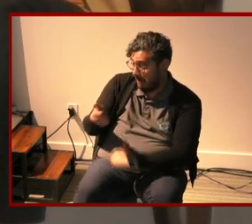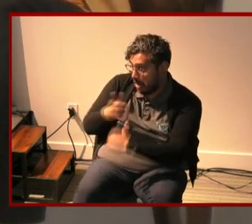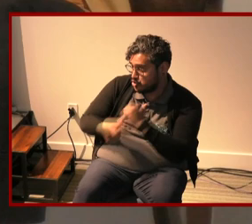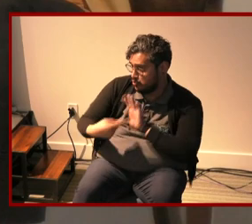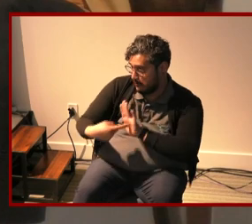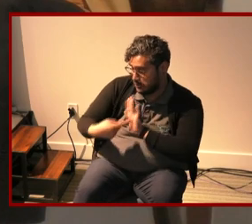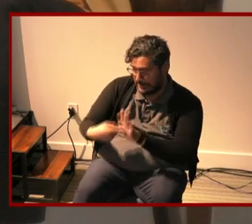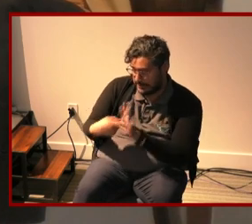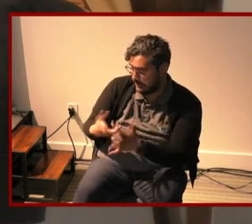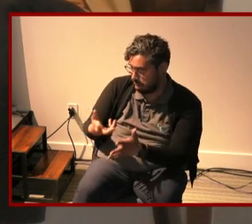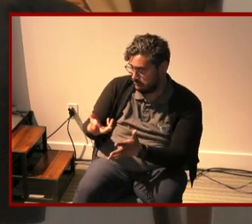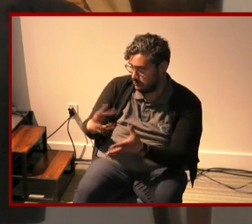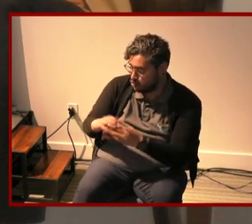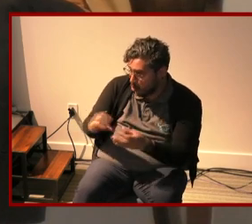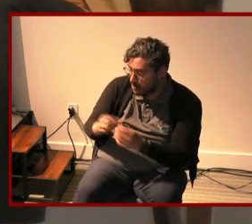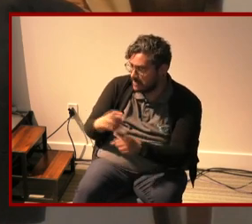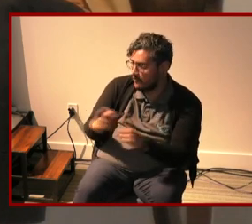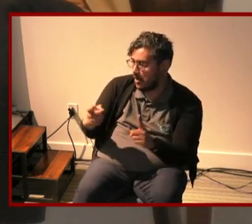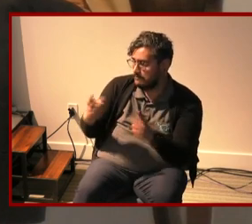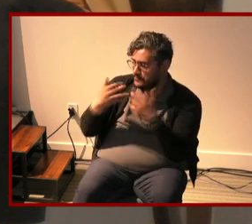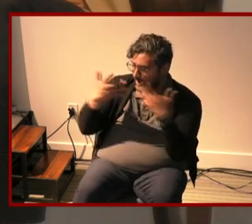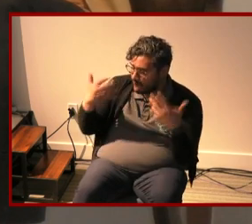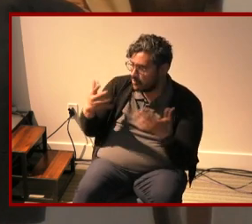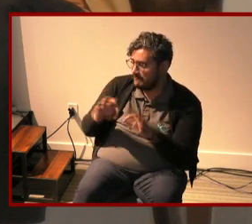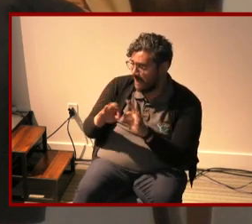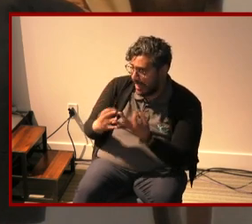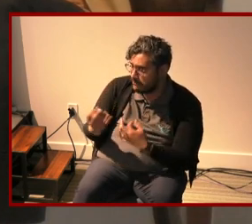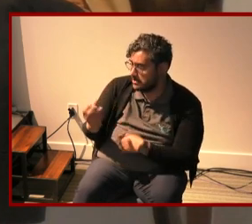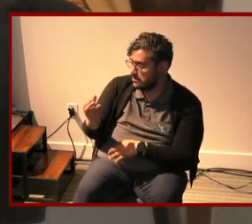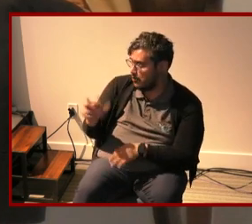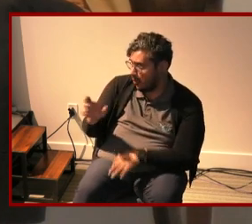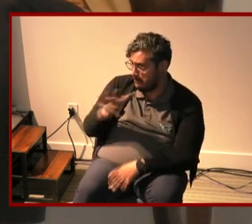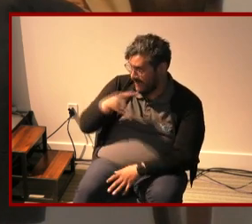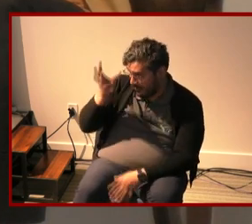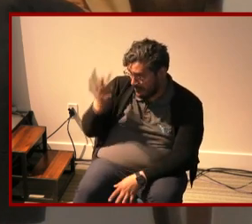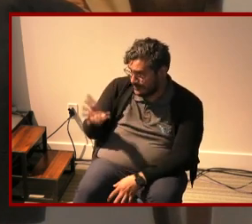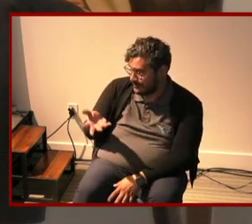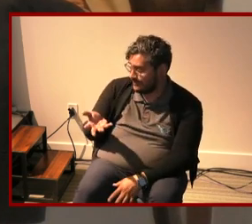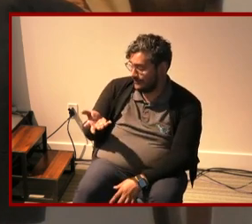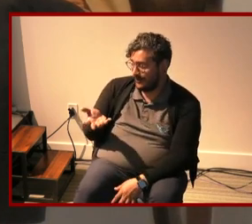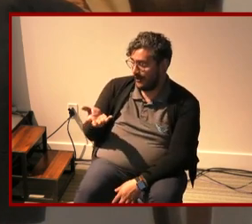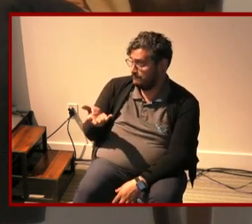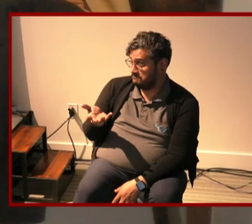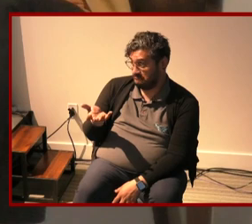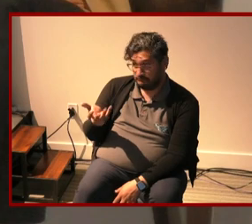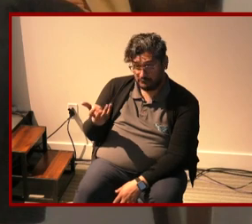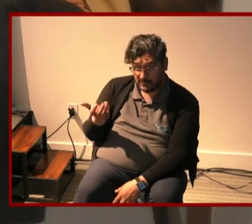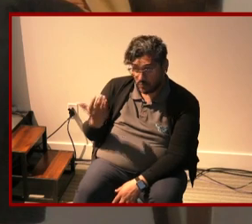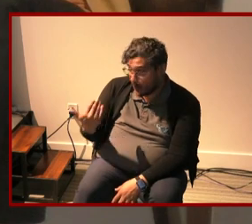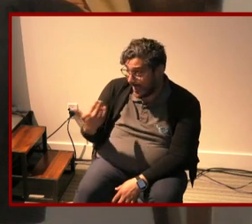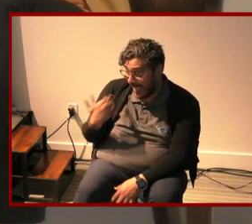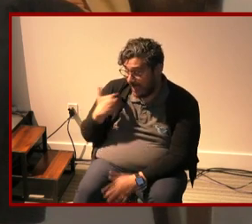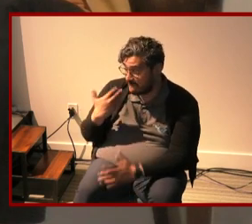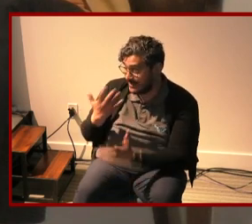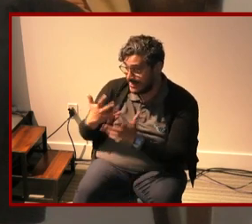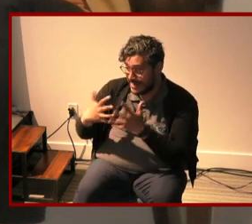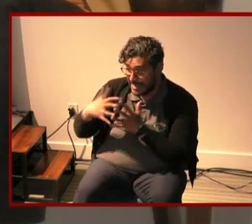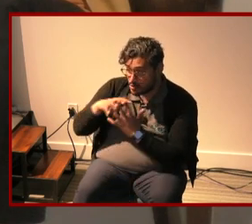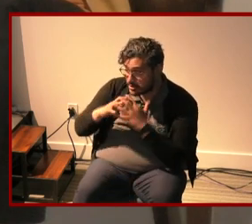stories from diverse families or parents and is there an intersection where